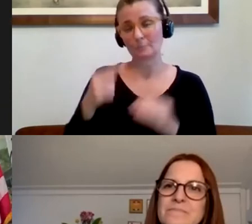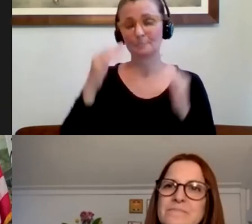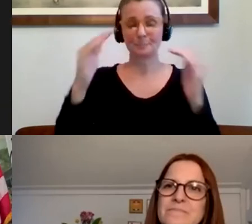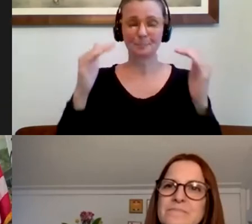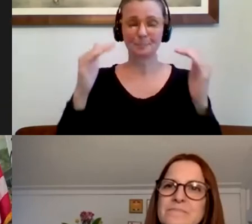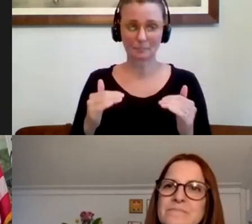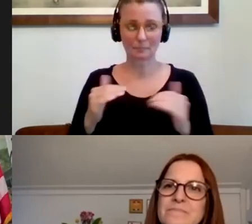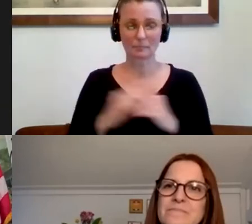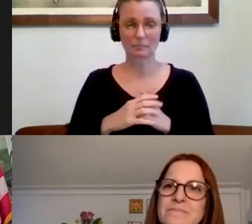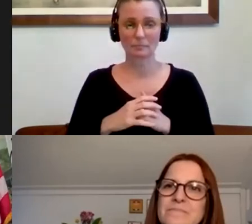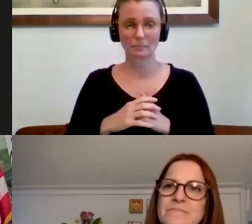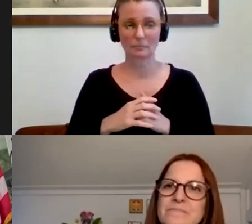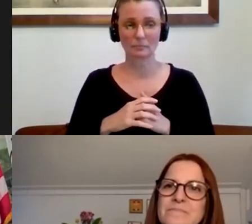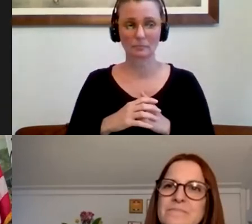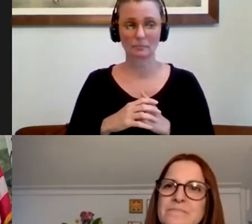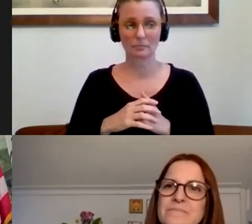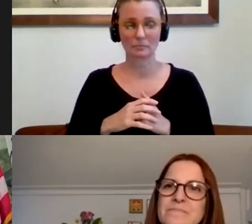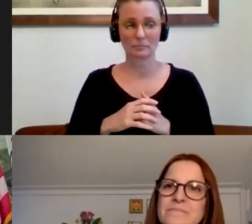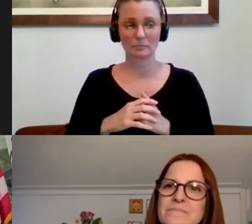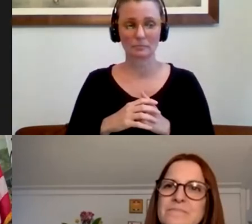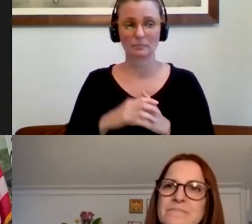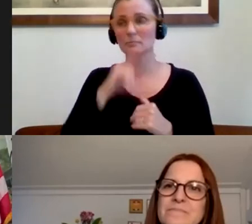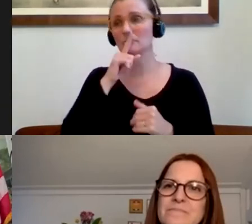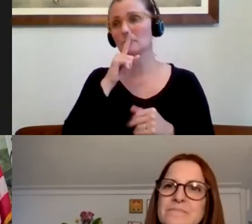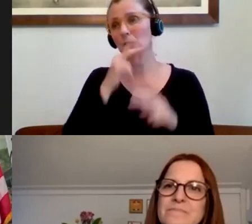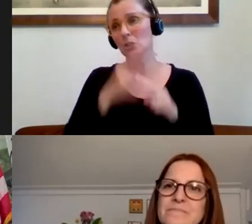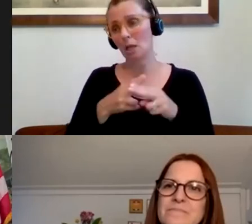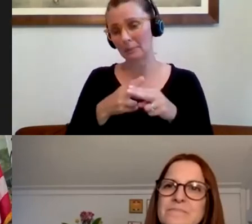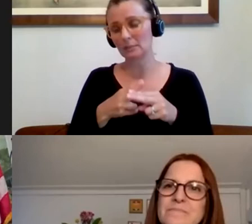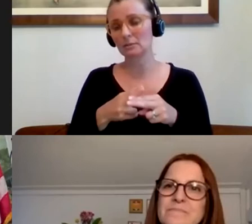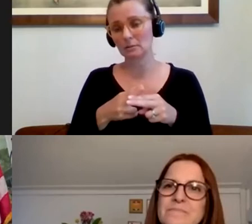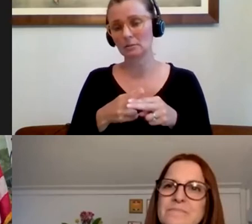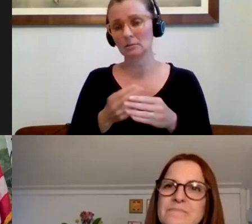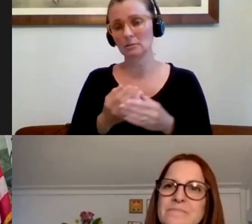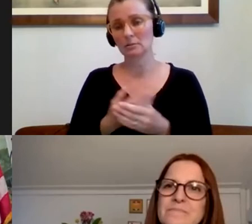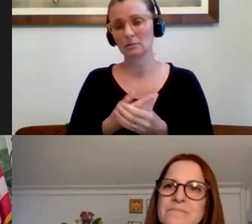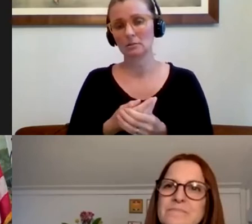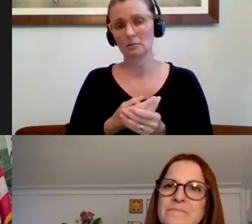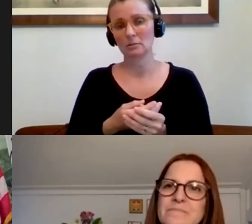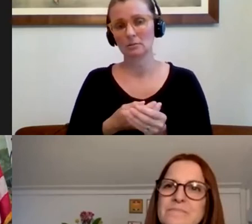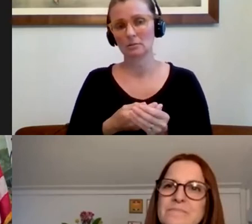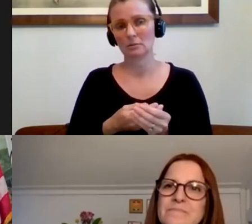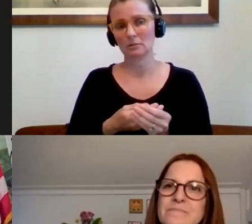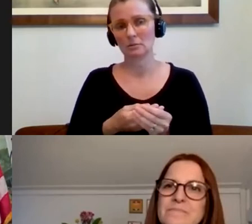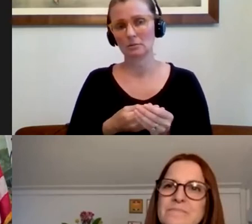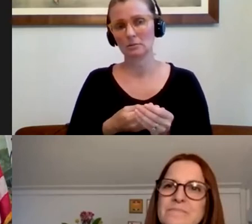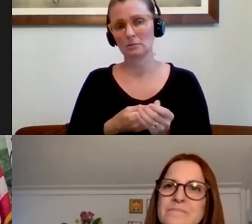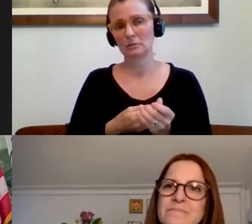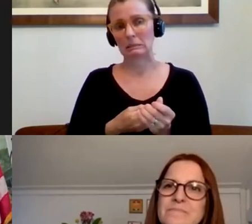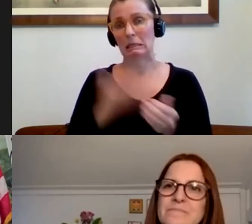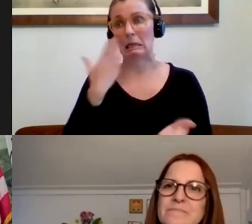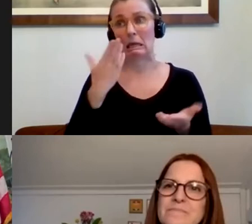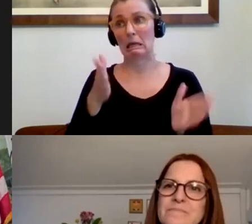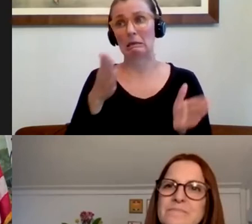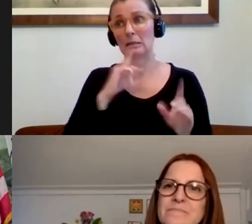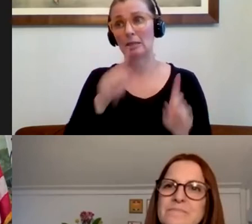from an anonymous attendee and it is, I don't know if I have the answer to this, but someone might. What